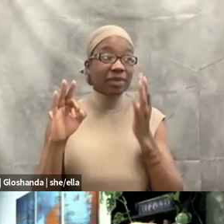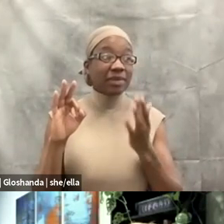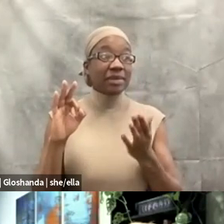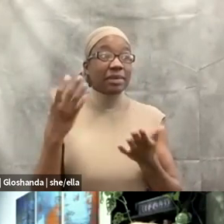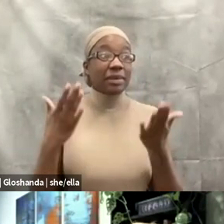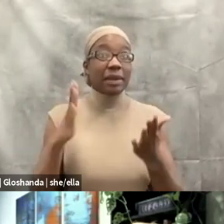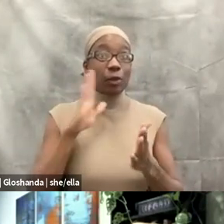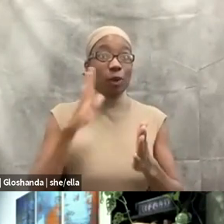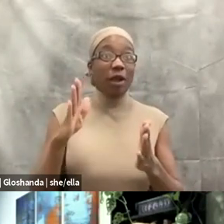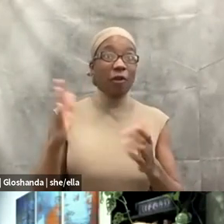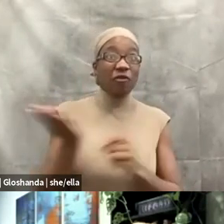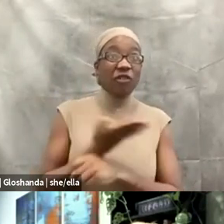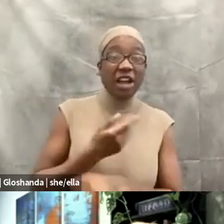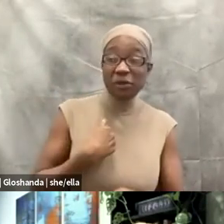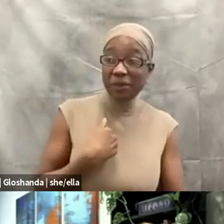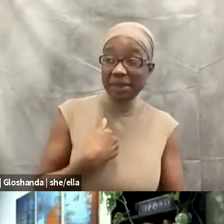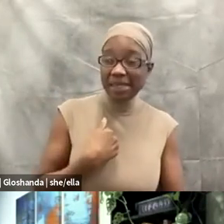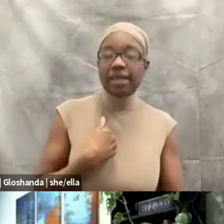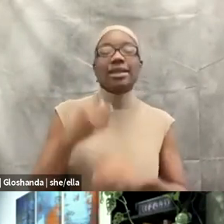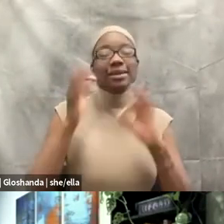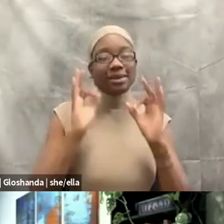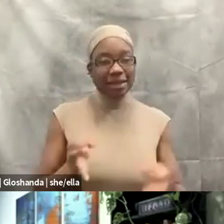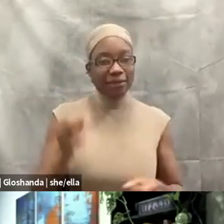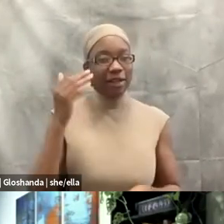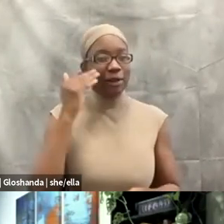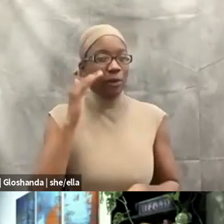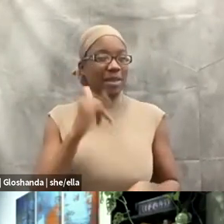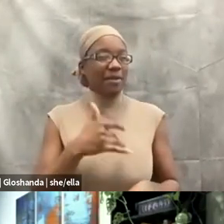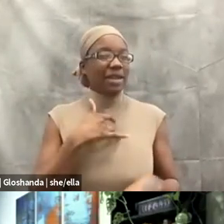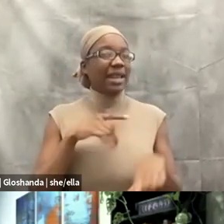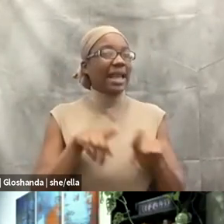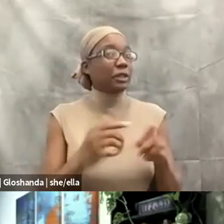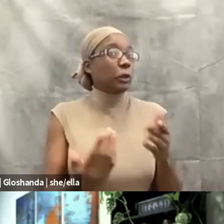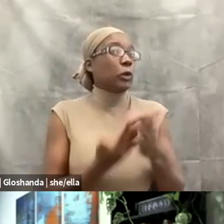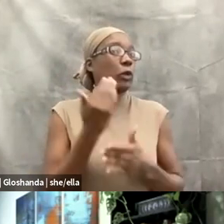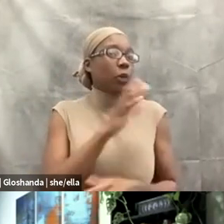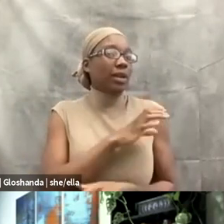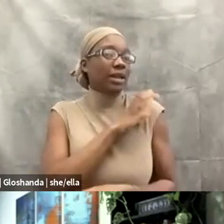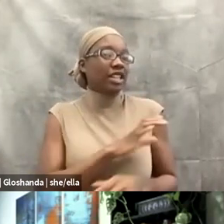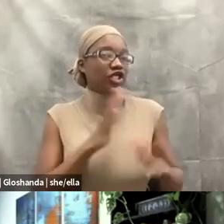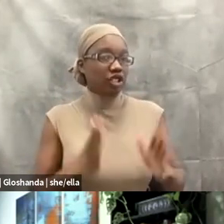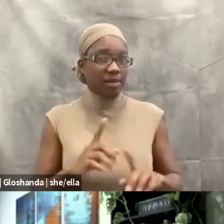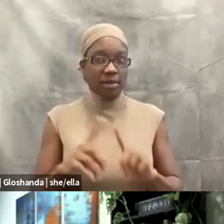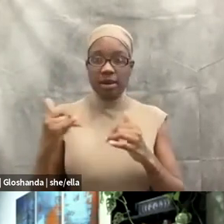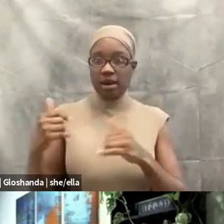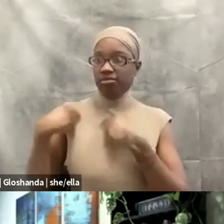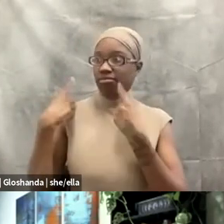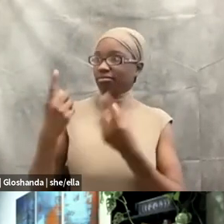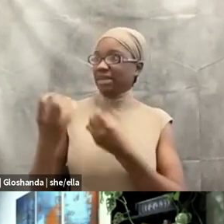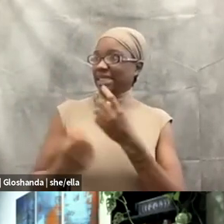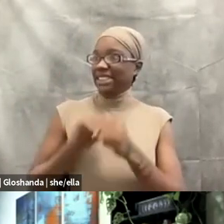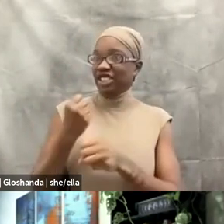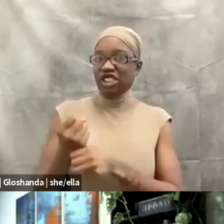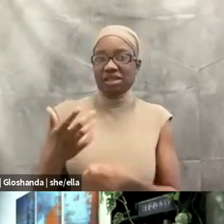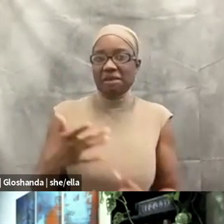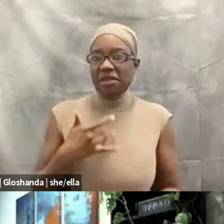fired. Um, so I definitely know that feeling as a new clinician, but as I continue in this field, I will feel like ethically I'm running